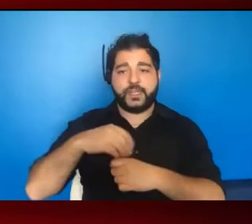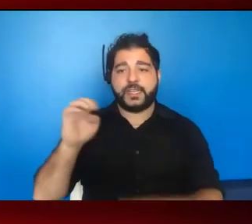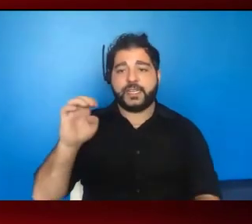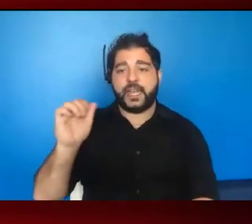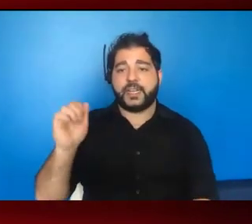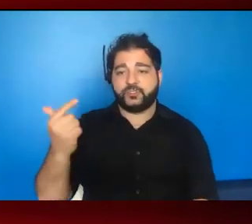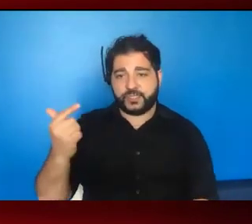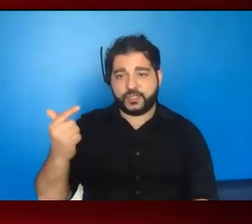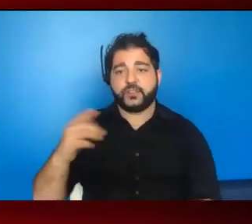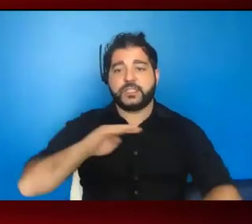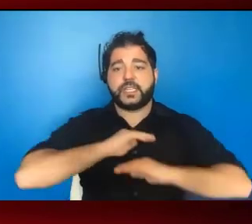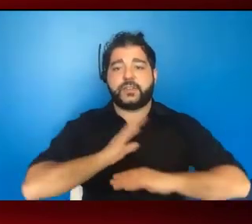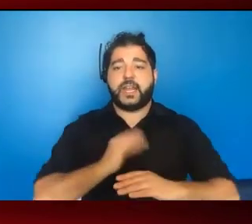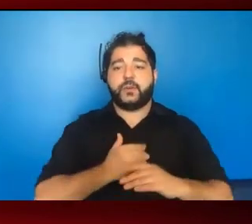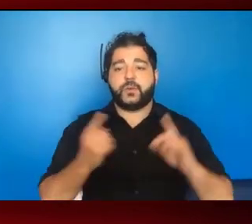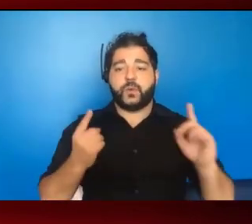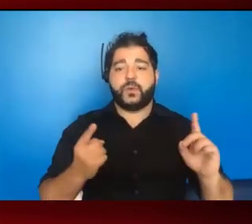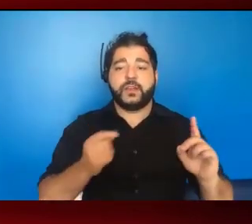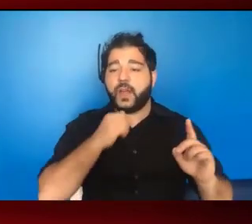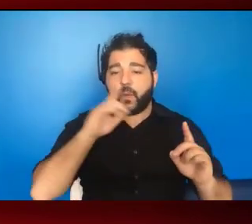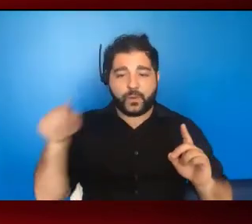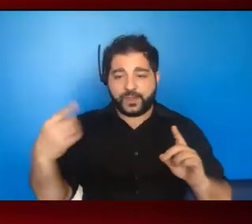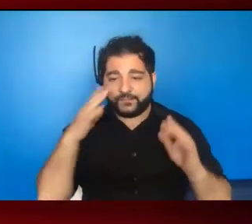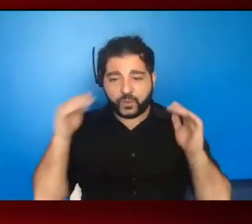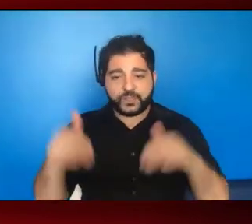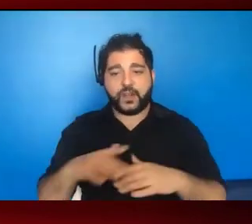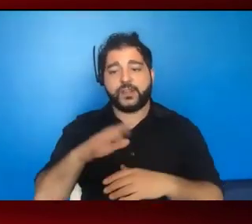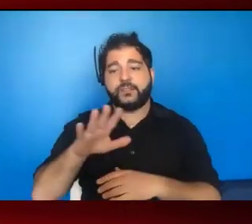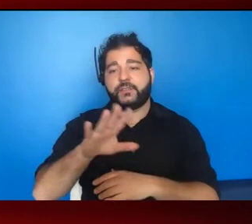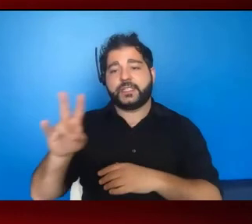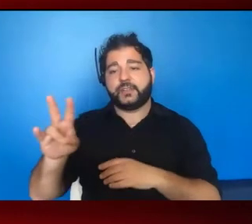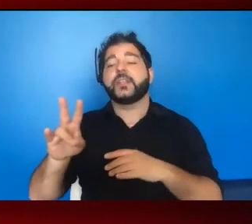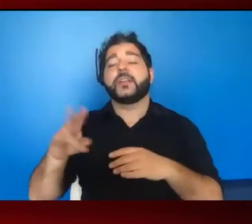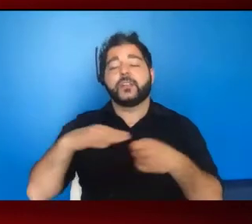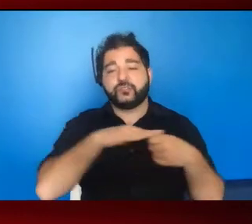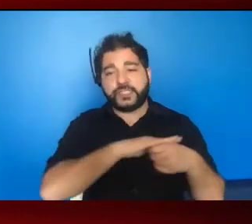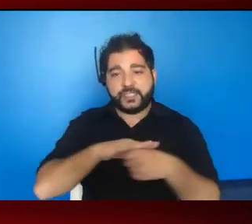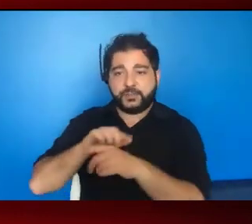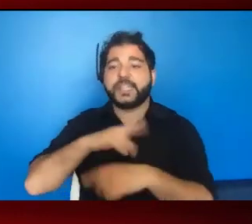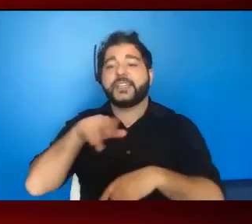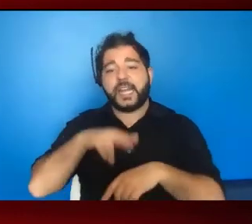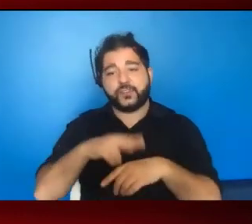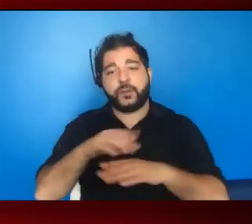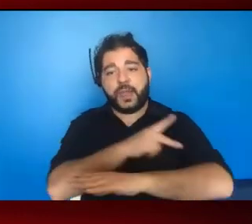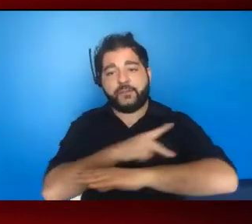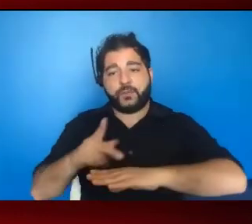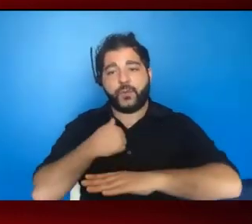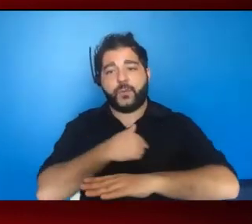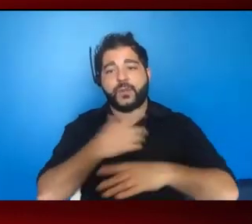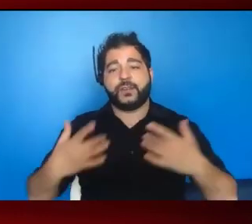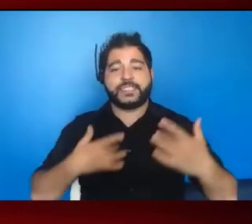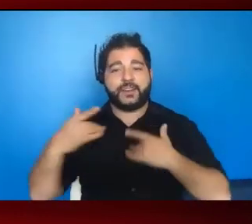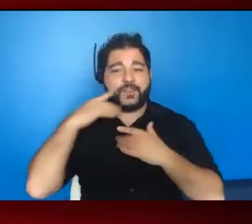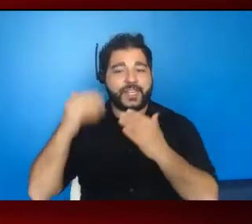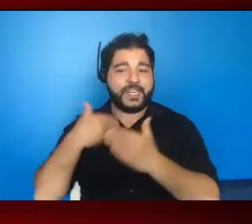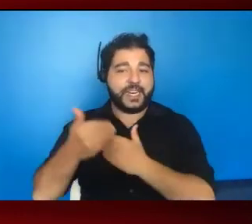to reach our goals. So not only focusing on the 557 jurisdiction, this is a national plan and we're excited to take next steps